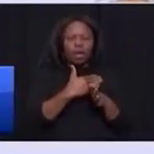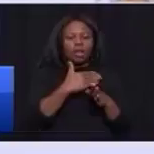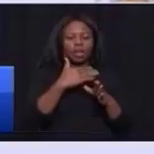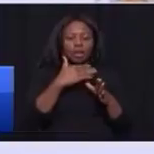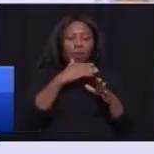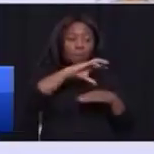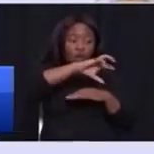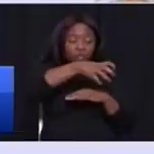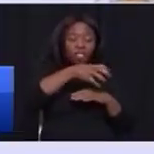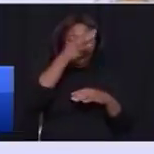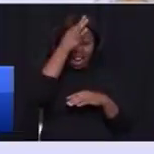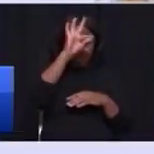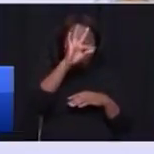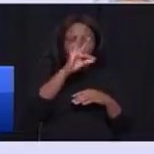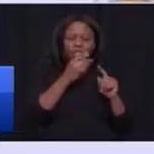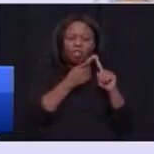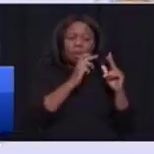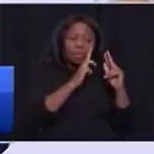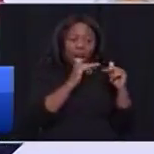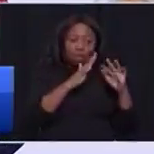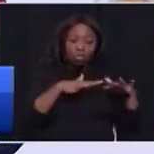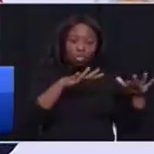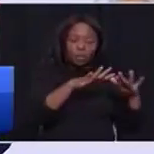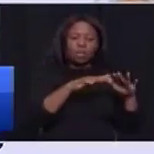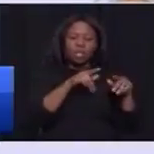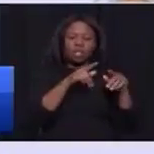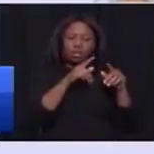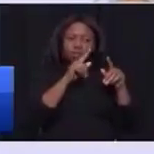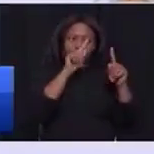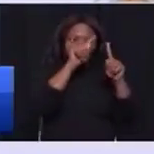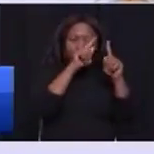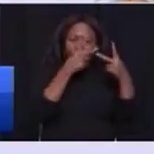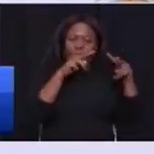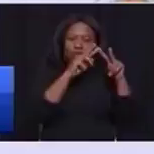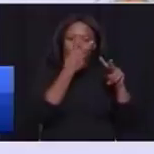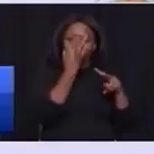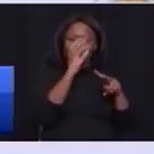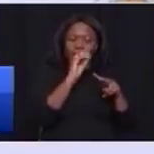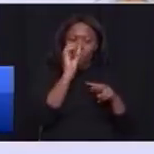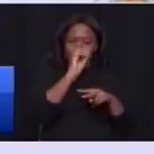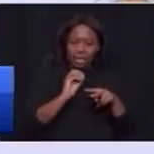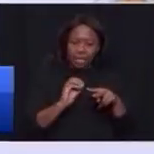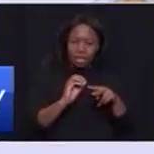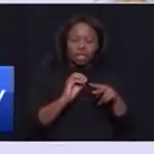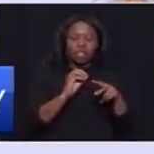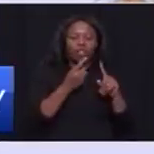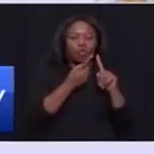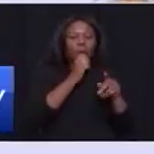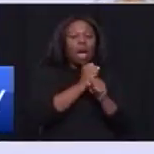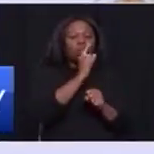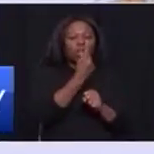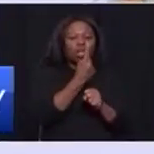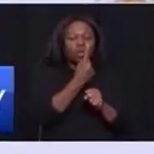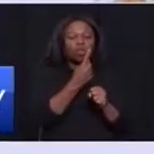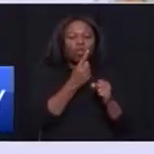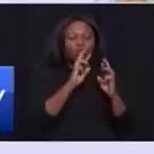entities, from township businesses to the value of 30% of the Houten goods and services